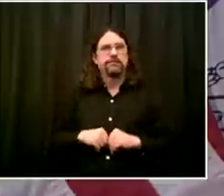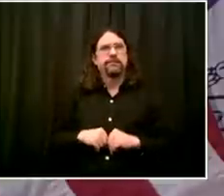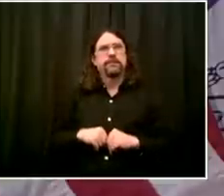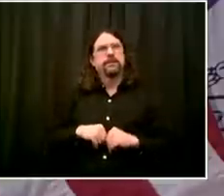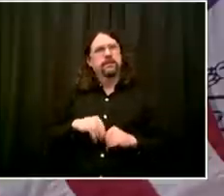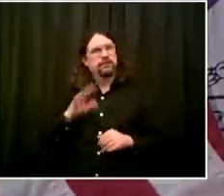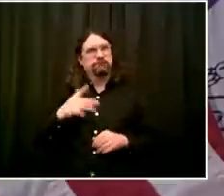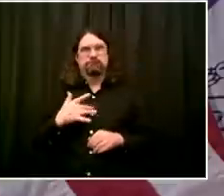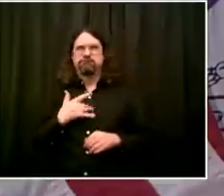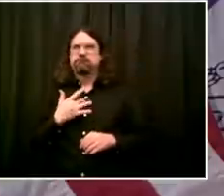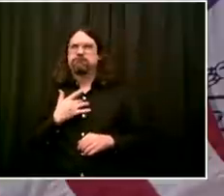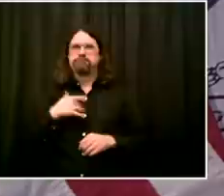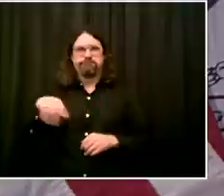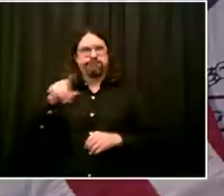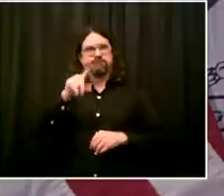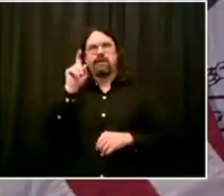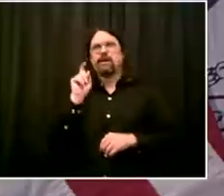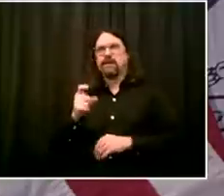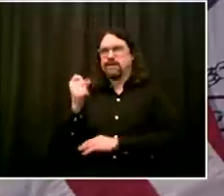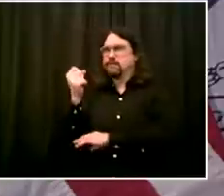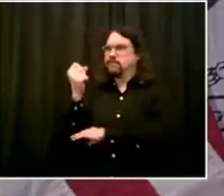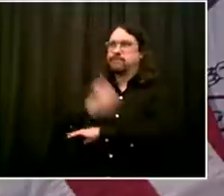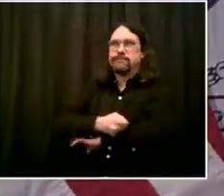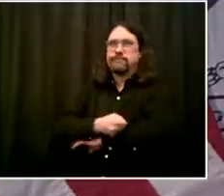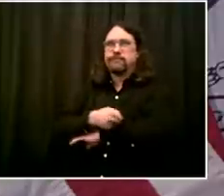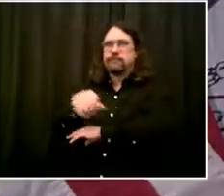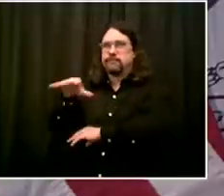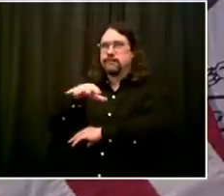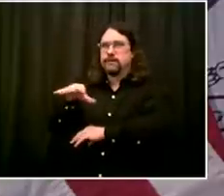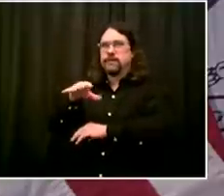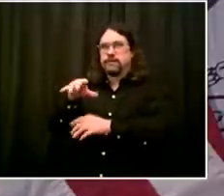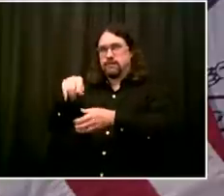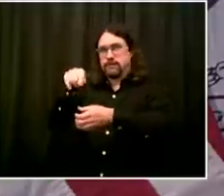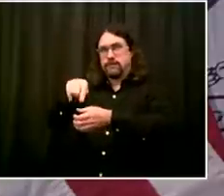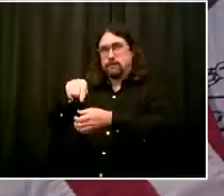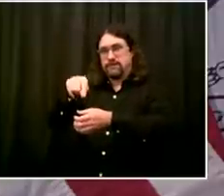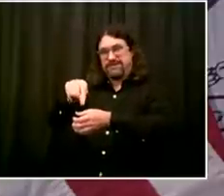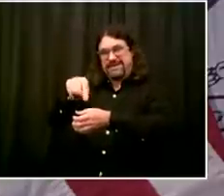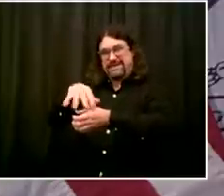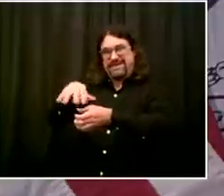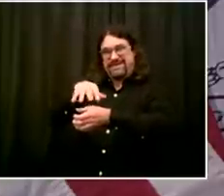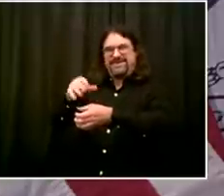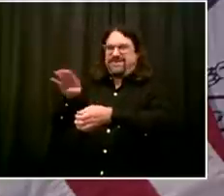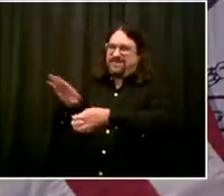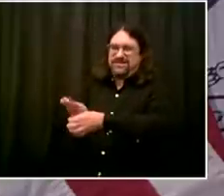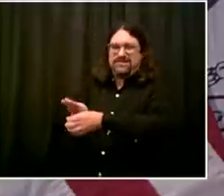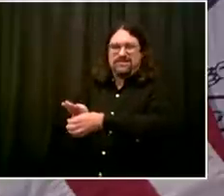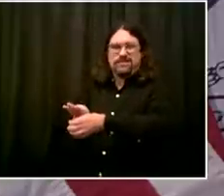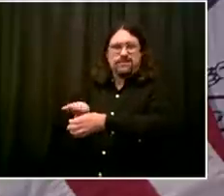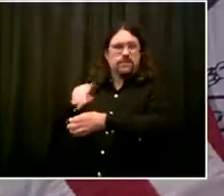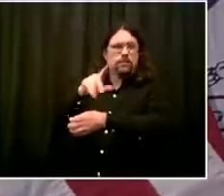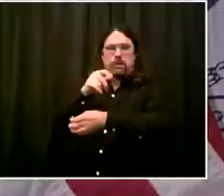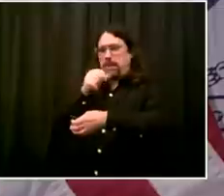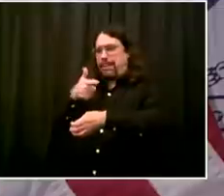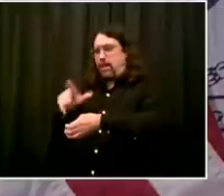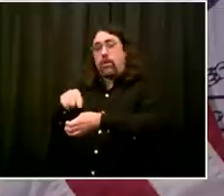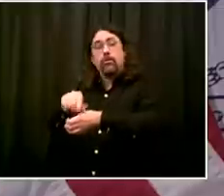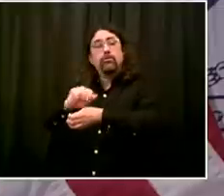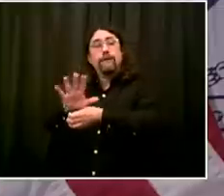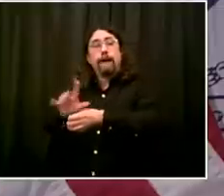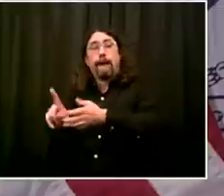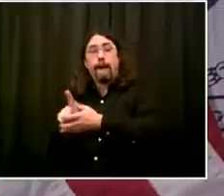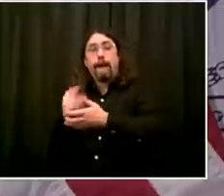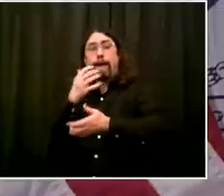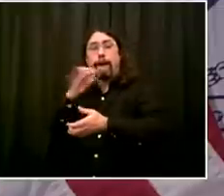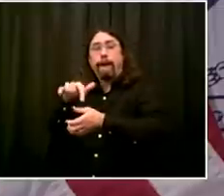definitely are on the right track there. Our goal is to figure out kind of a rapid response model that if we see an isolated problem, keep it isolated